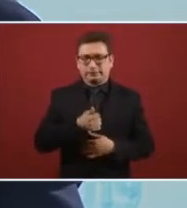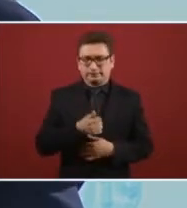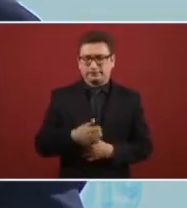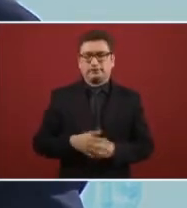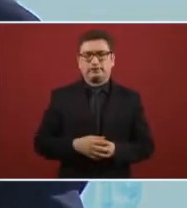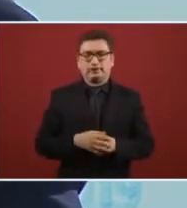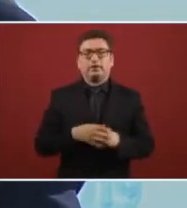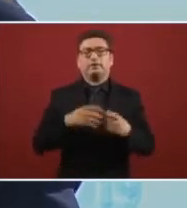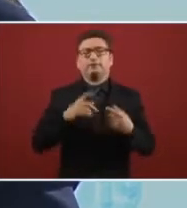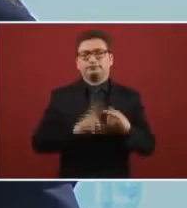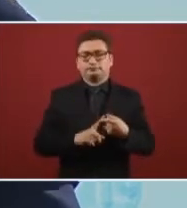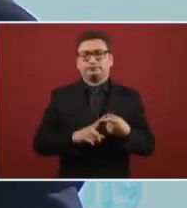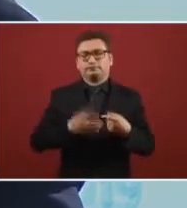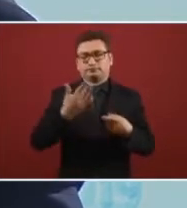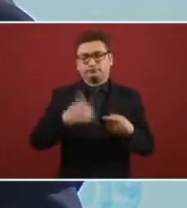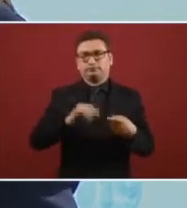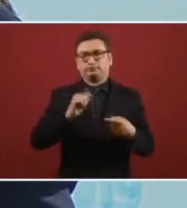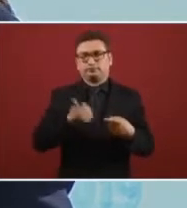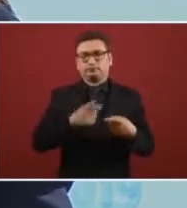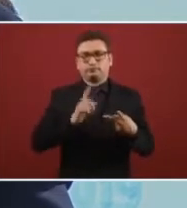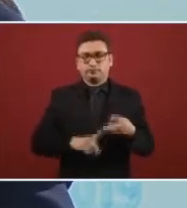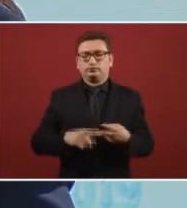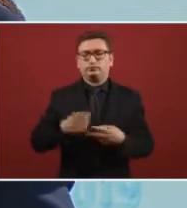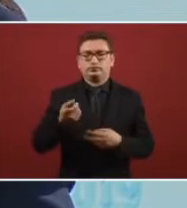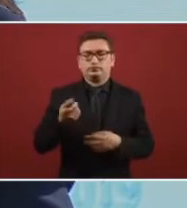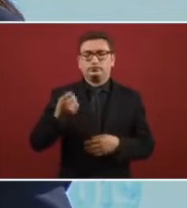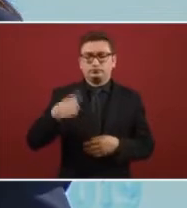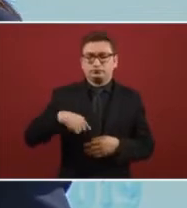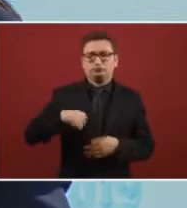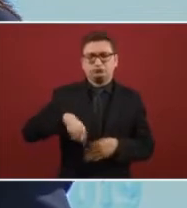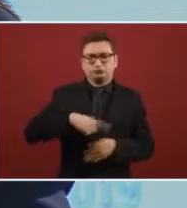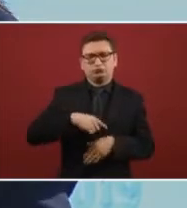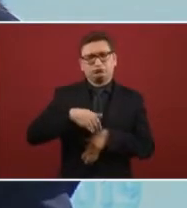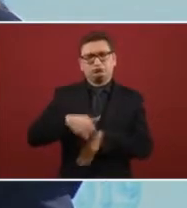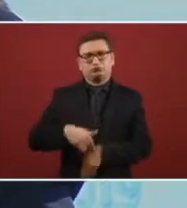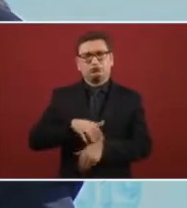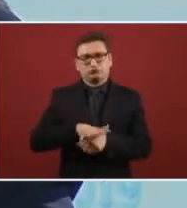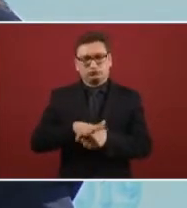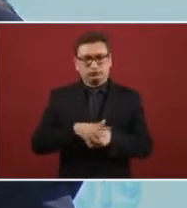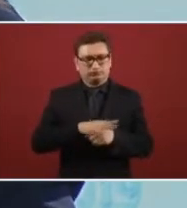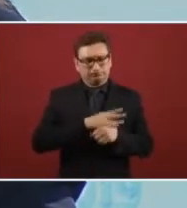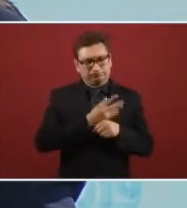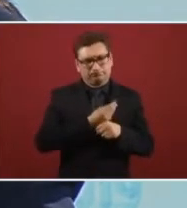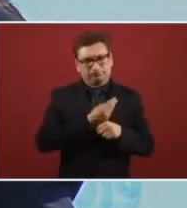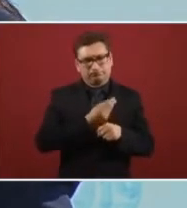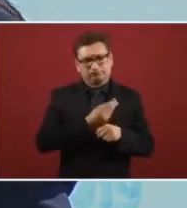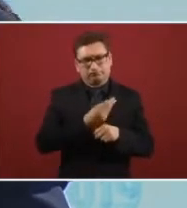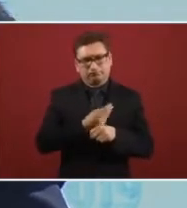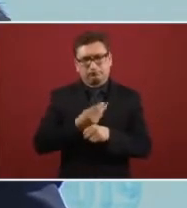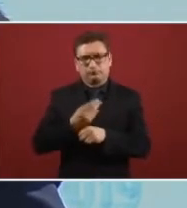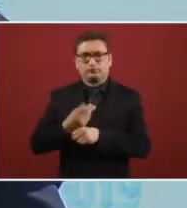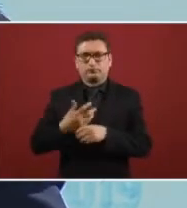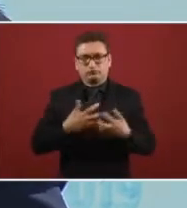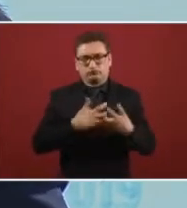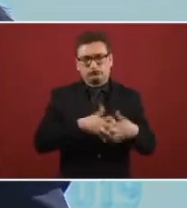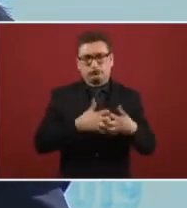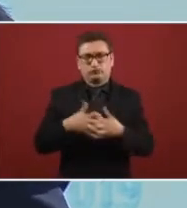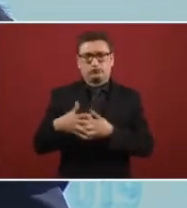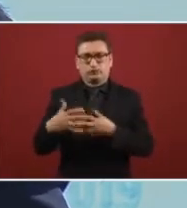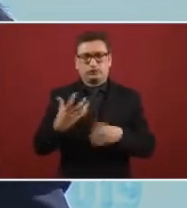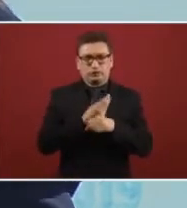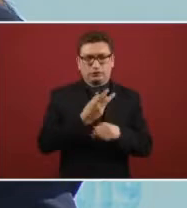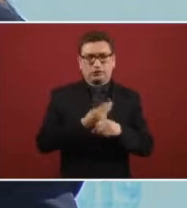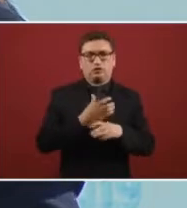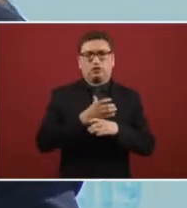uh... not even the basic maintenance and the second part was the rehabilitation which is